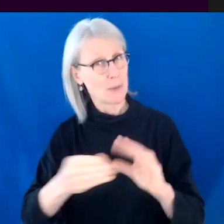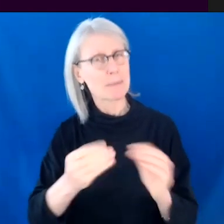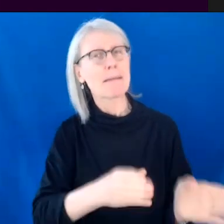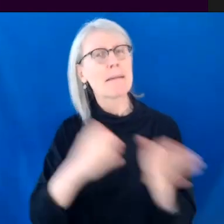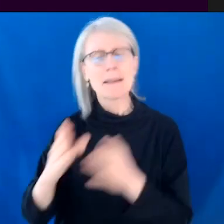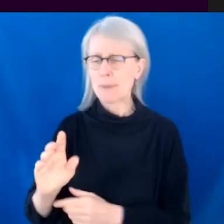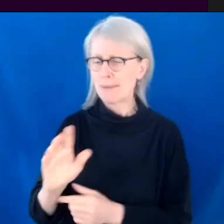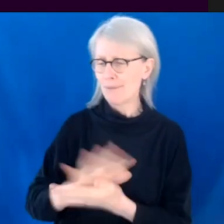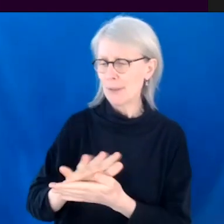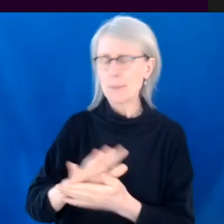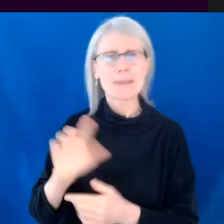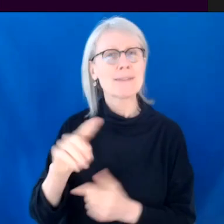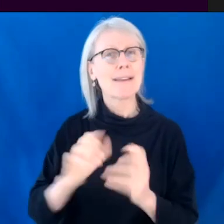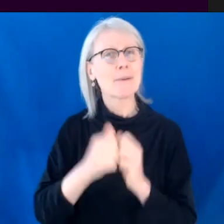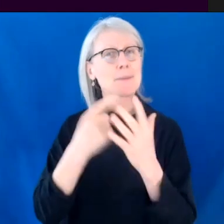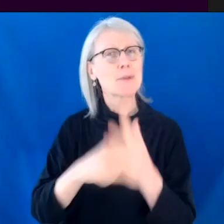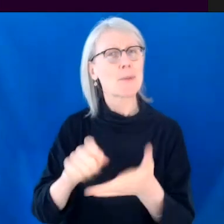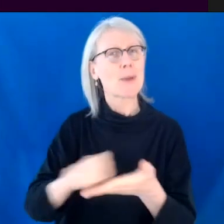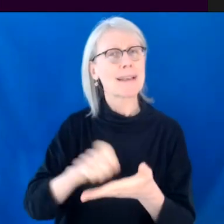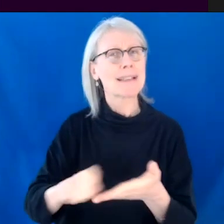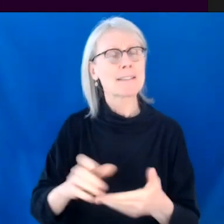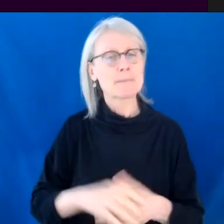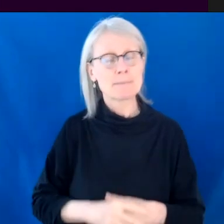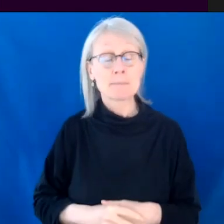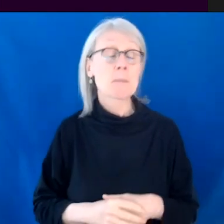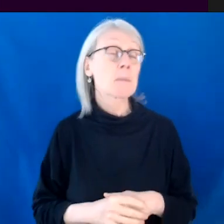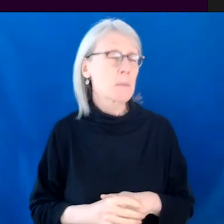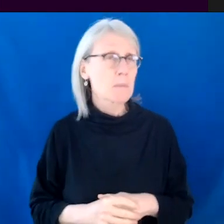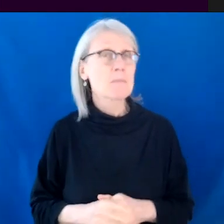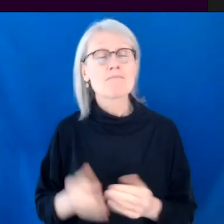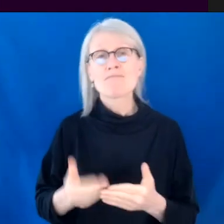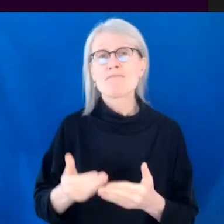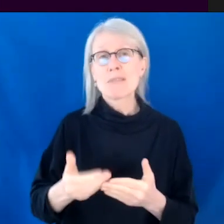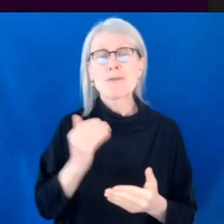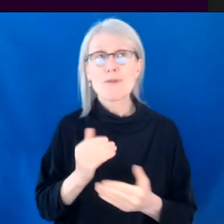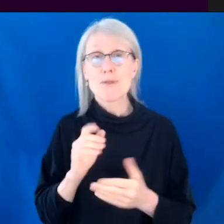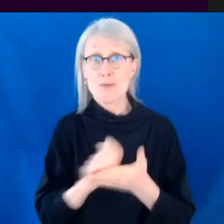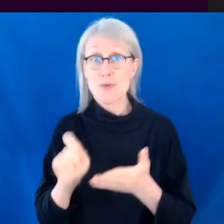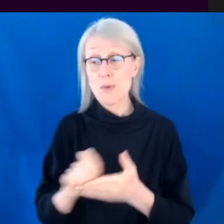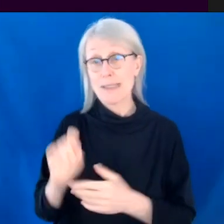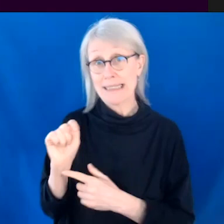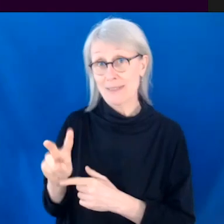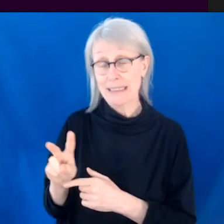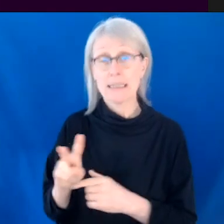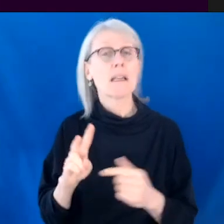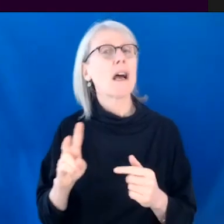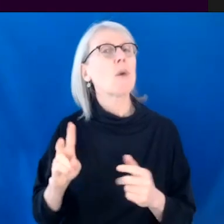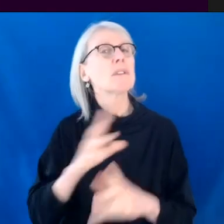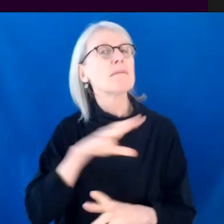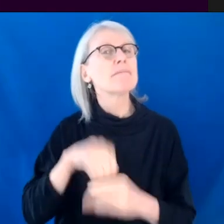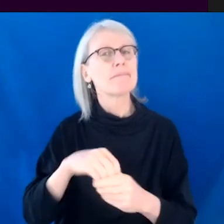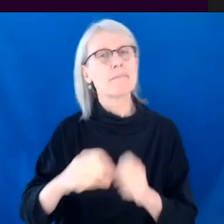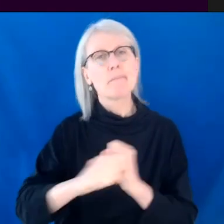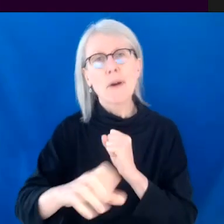specifically? Yeah, well, you know, before I was a television writer, I worked in marketing and advertising